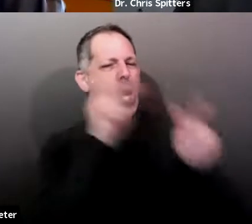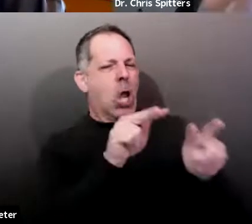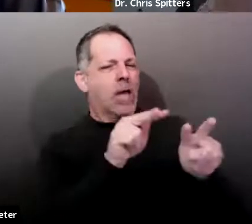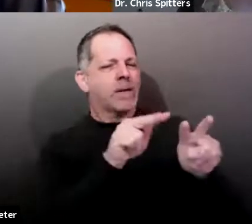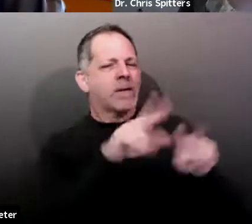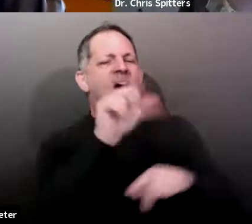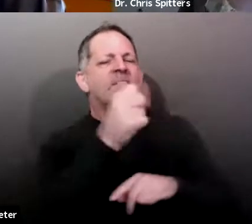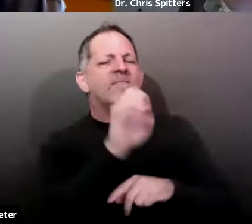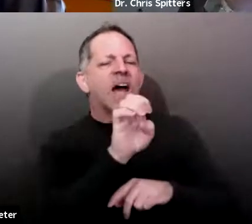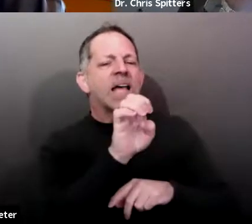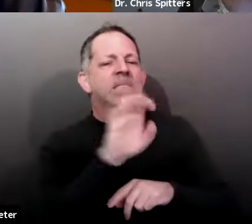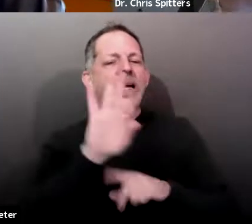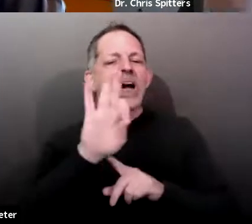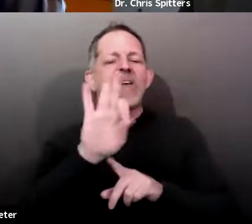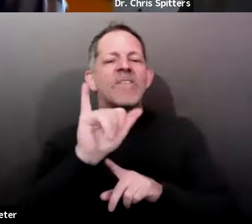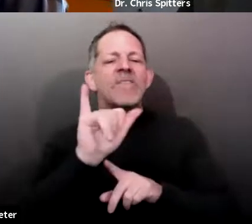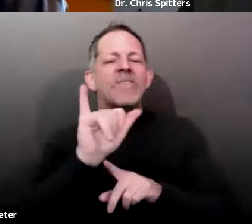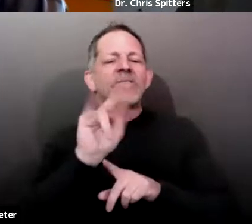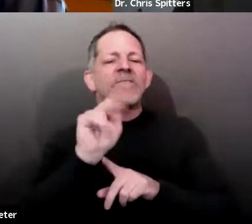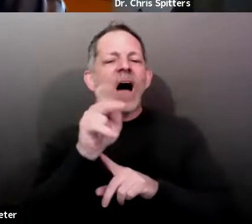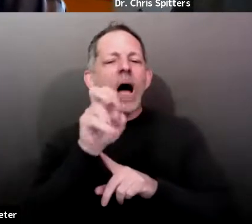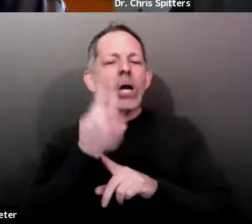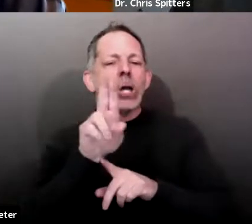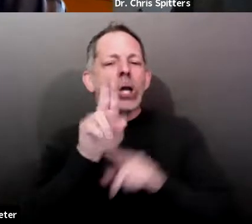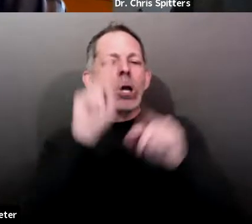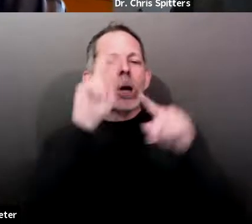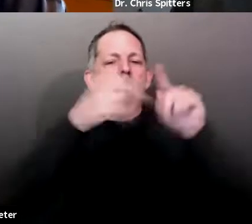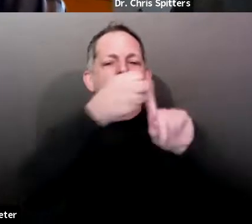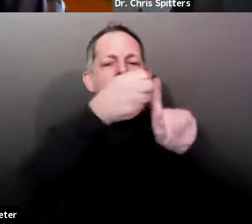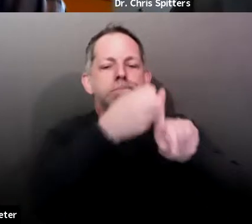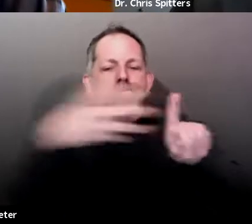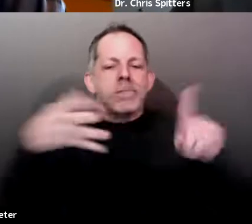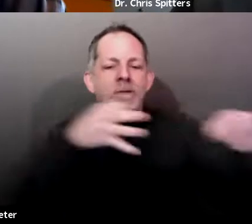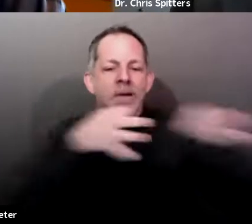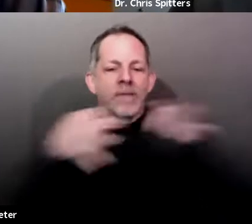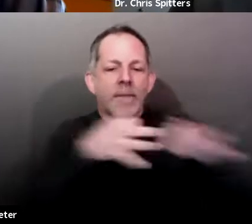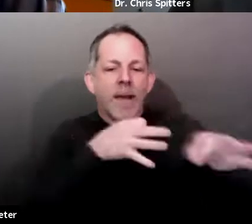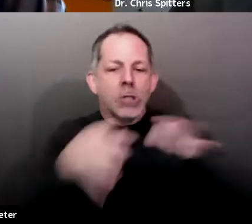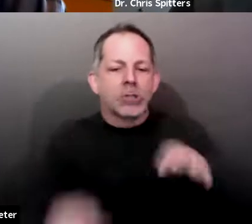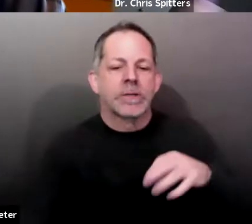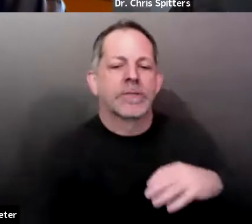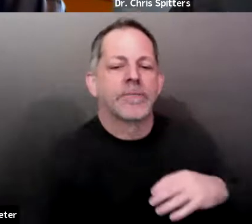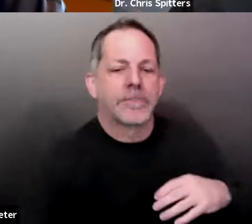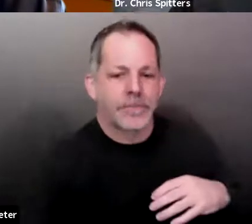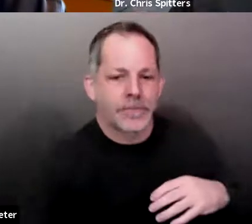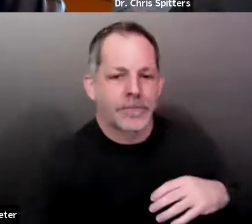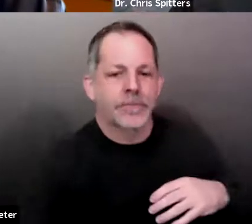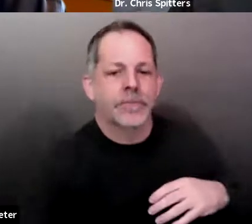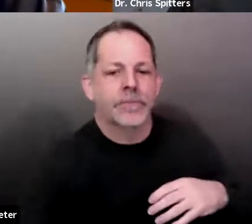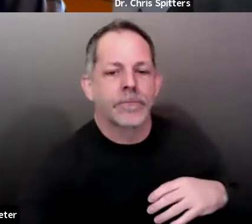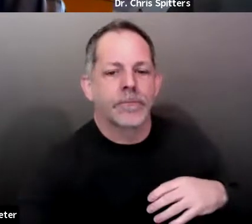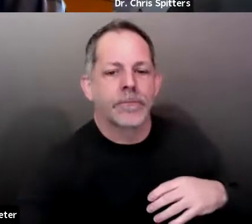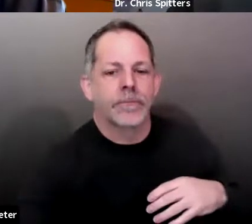is, you know, it's not just a correction deficiency or if you've, you know, had